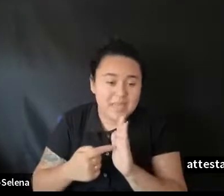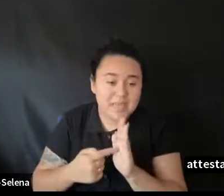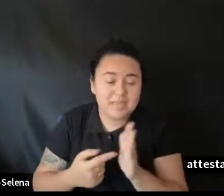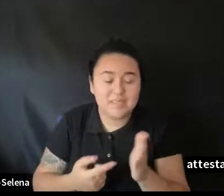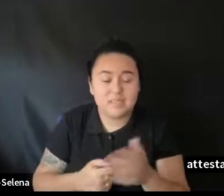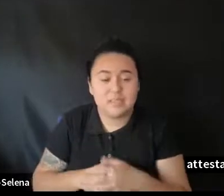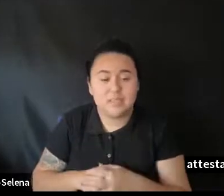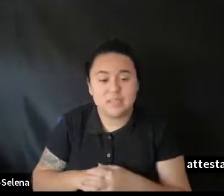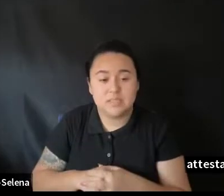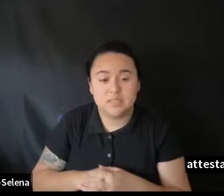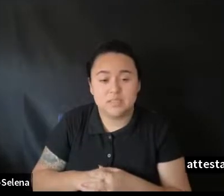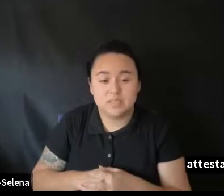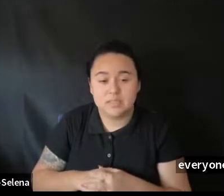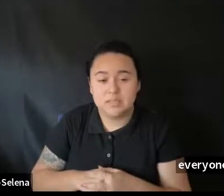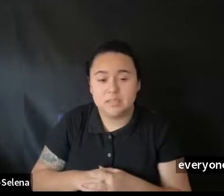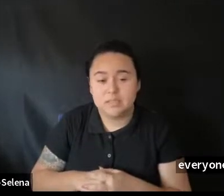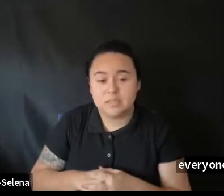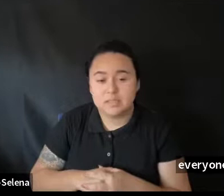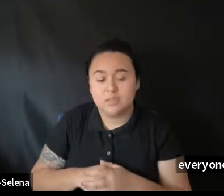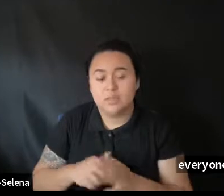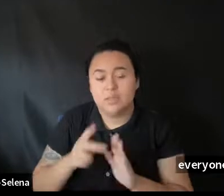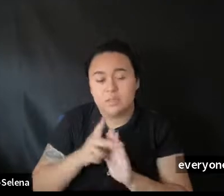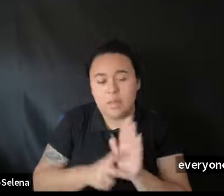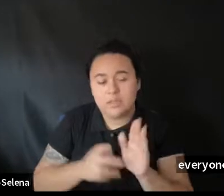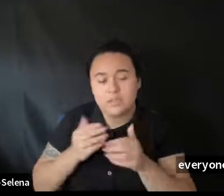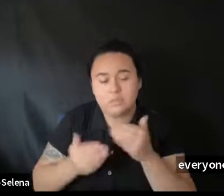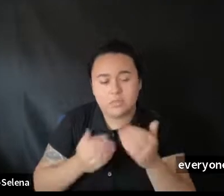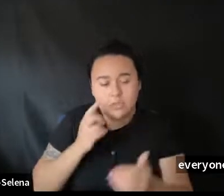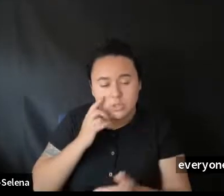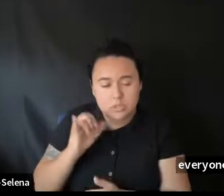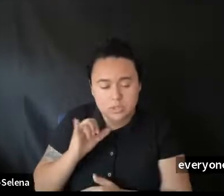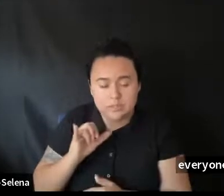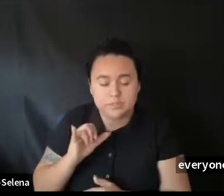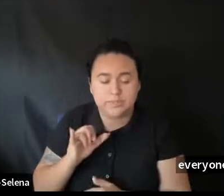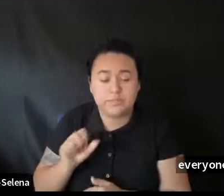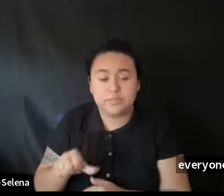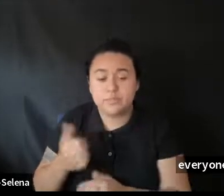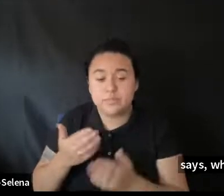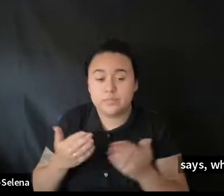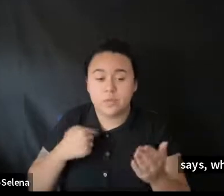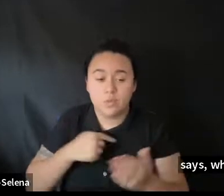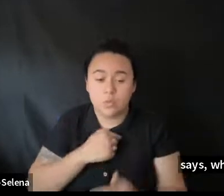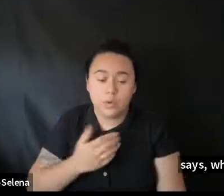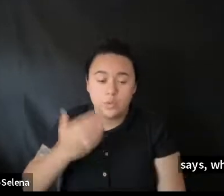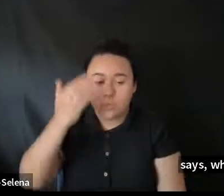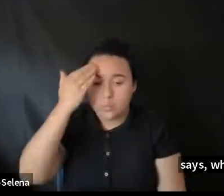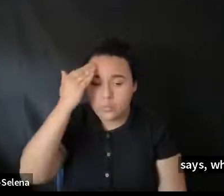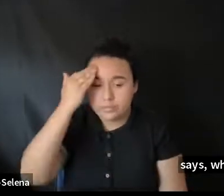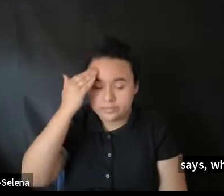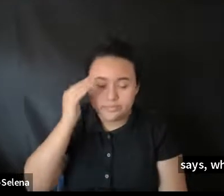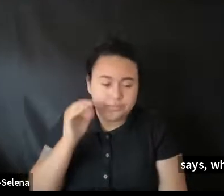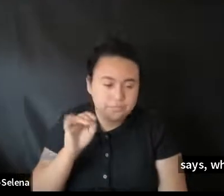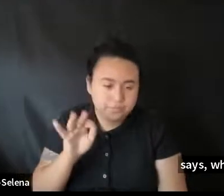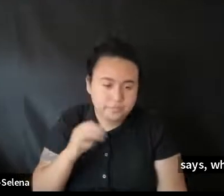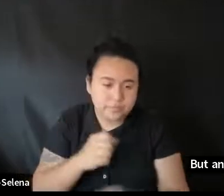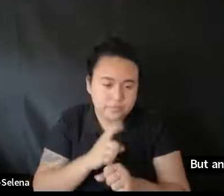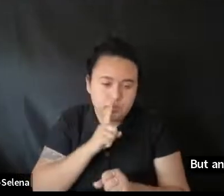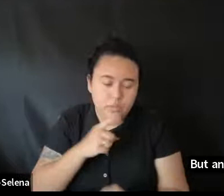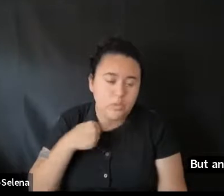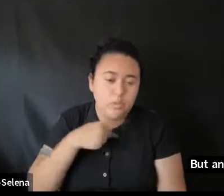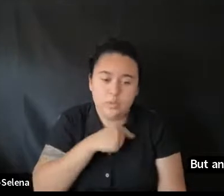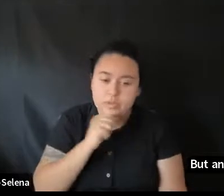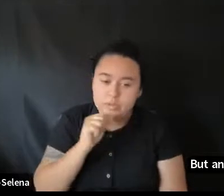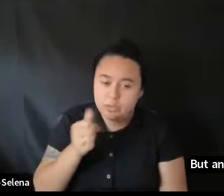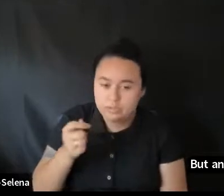Um. What the policies. And procedures are. Um. But another thing. That we're conscious. About. Is making sure. That we don't